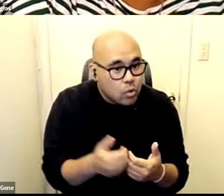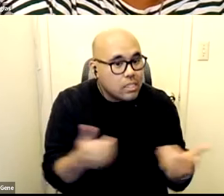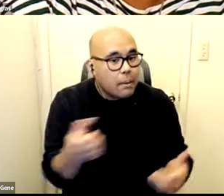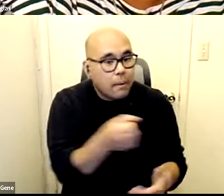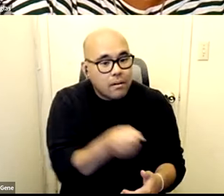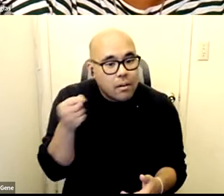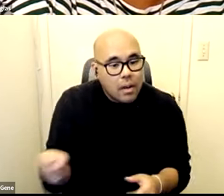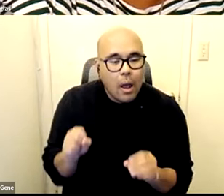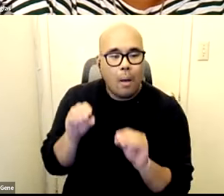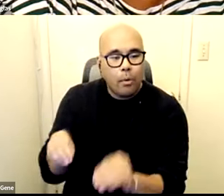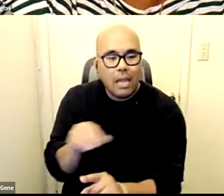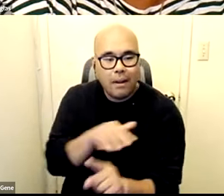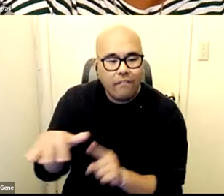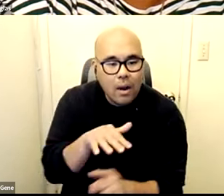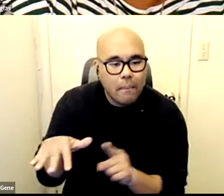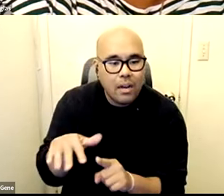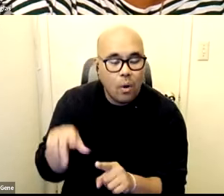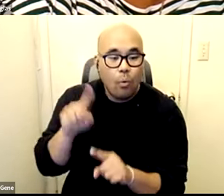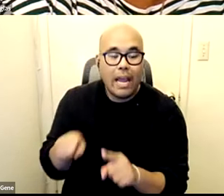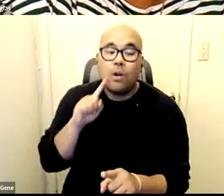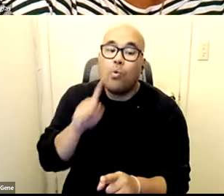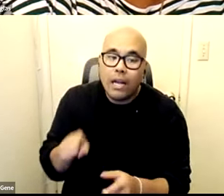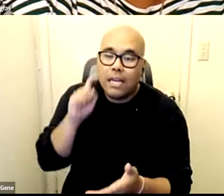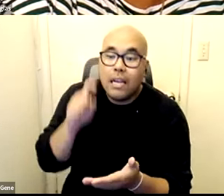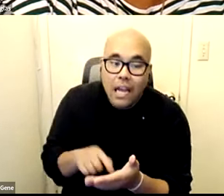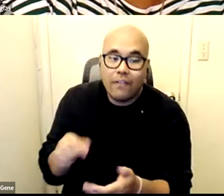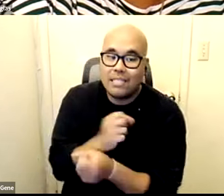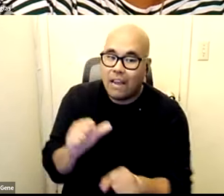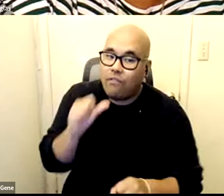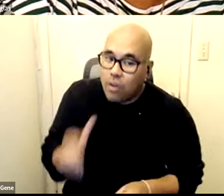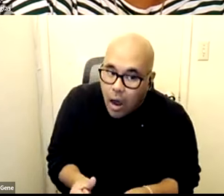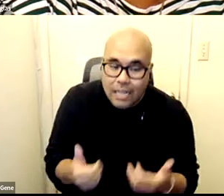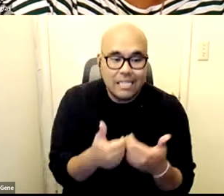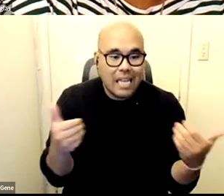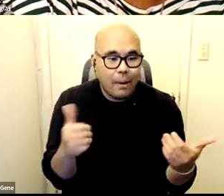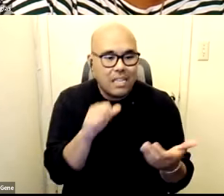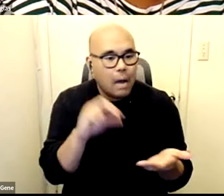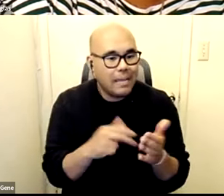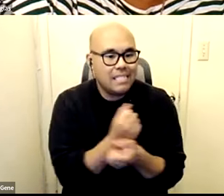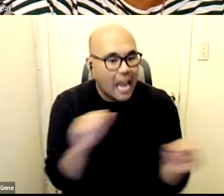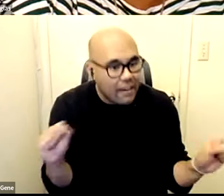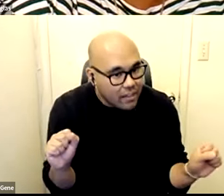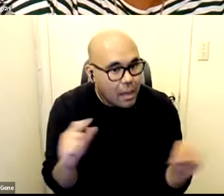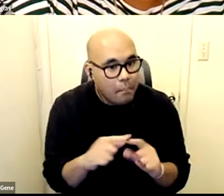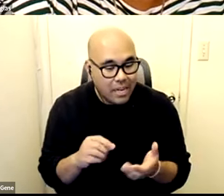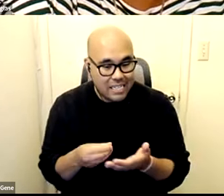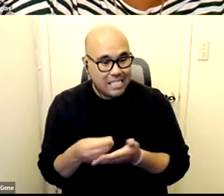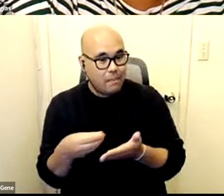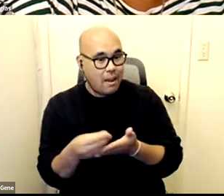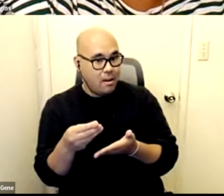environment that nobody can verify is actually a safe environment separation is not safety but spending money in that way is stupid